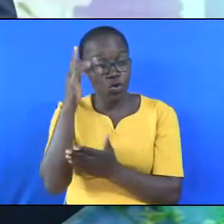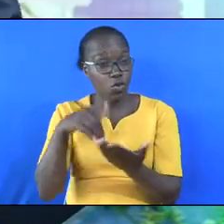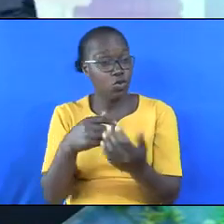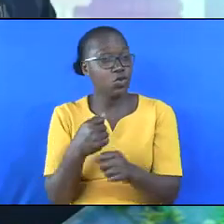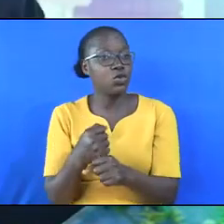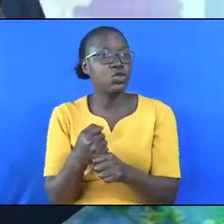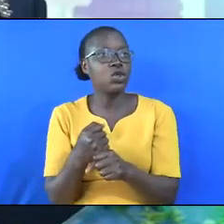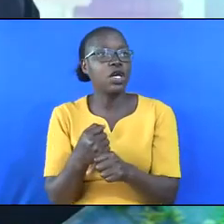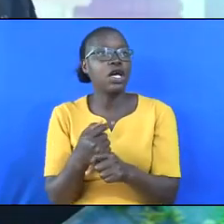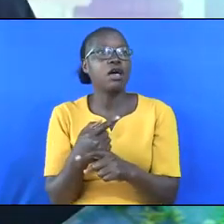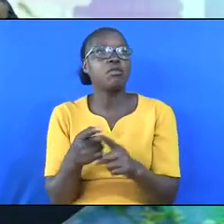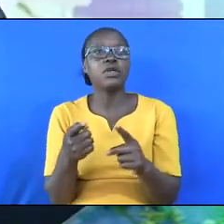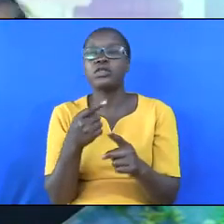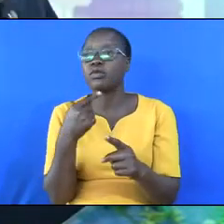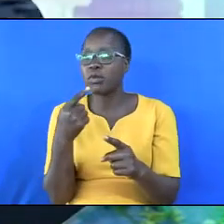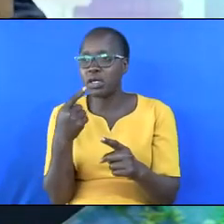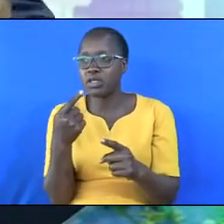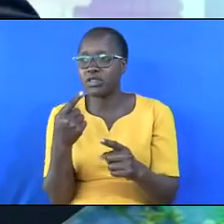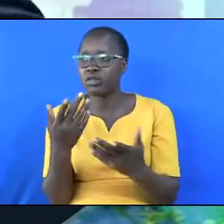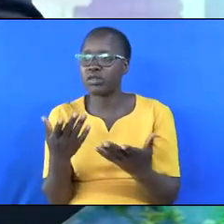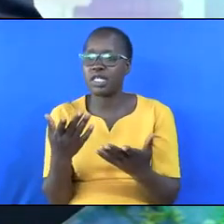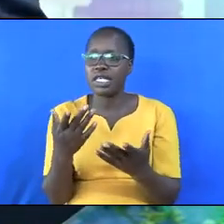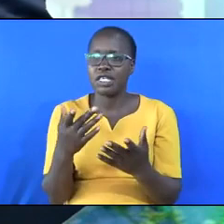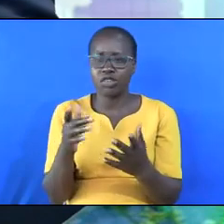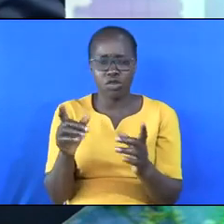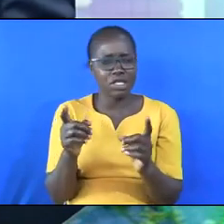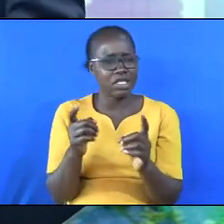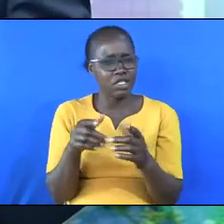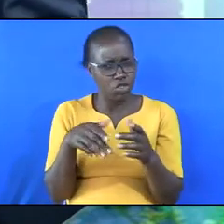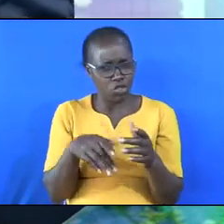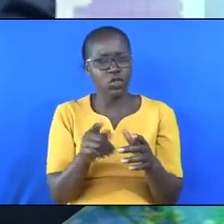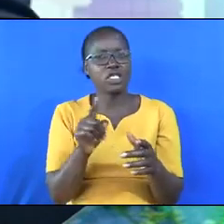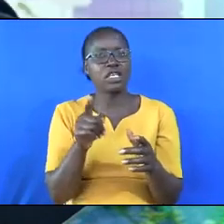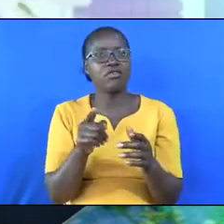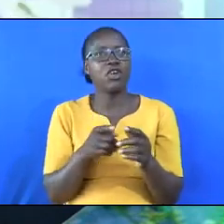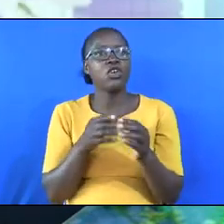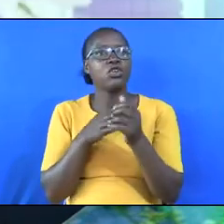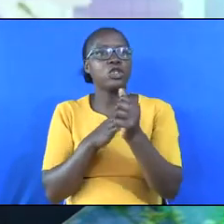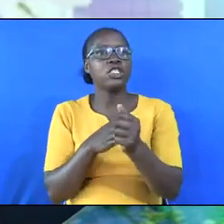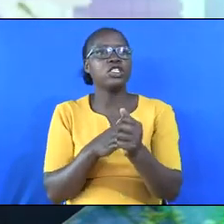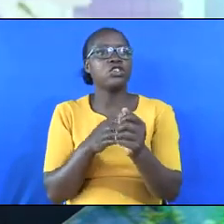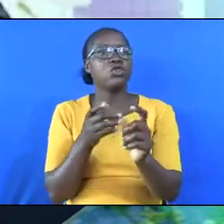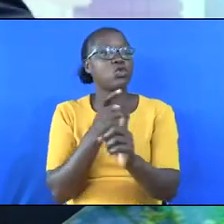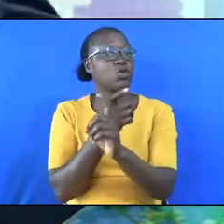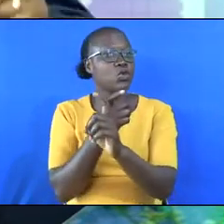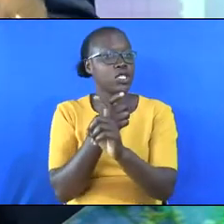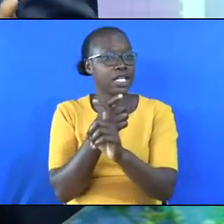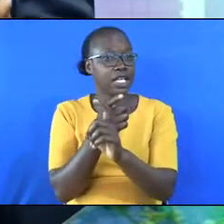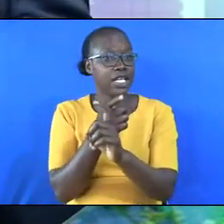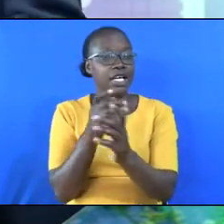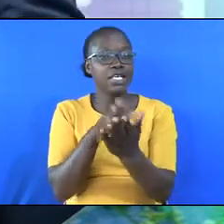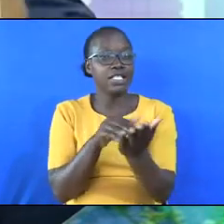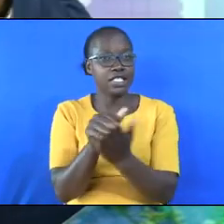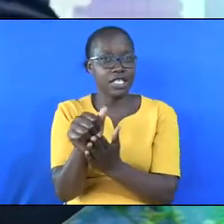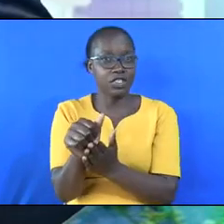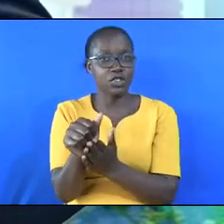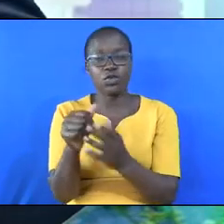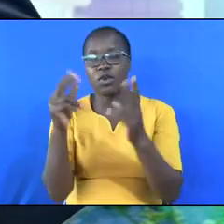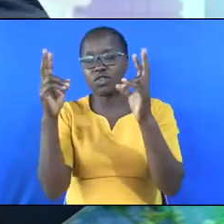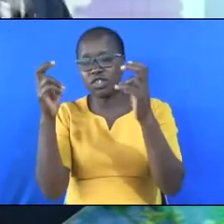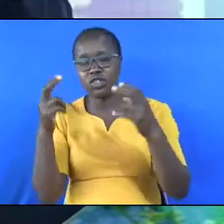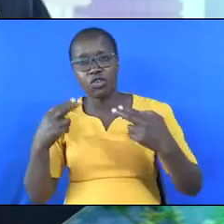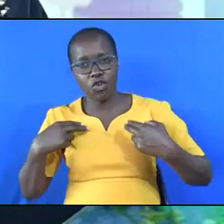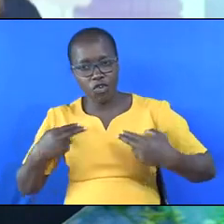do, but we are following a path of self-destruction. All of us have to face the issue of